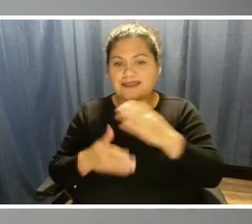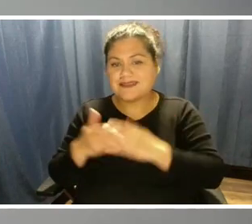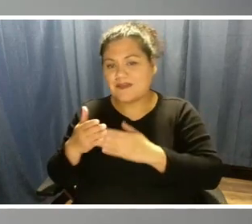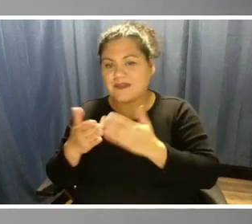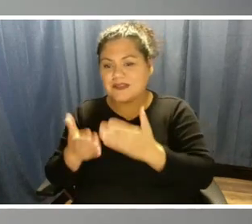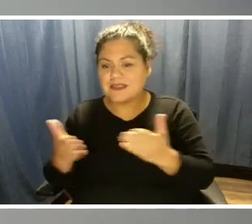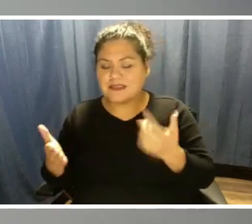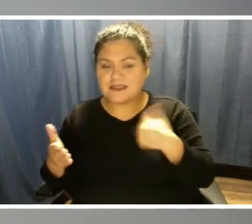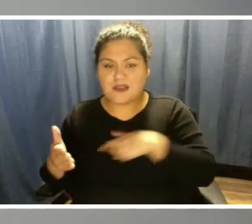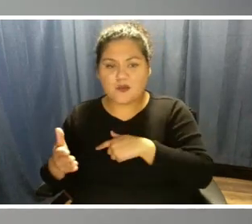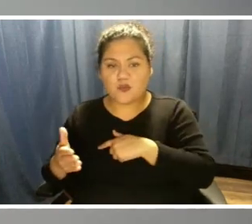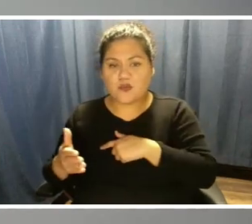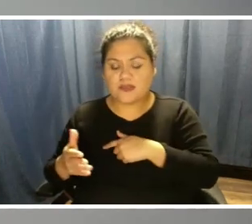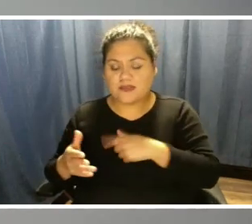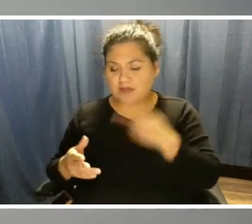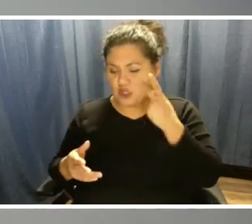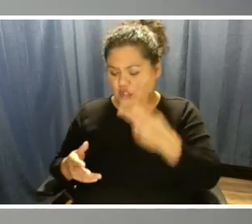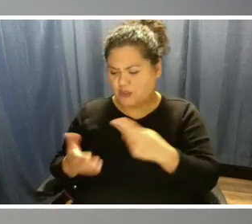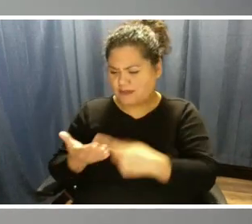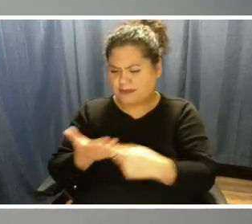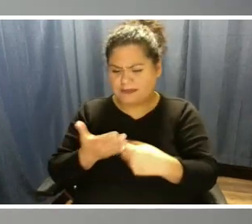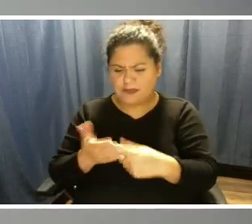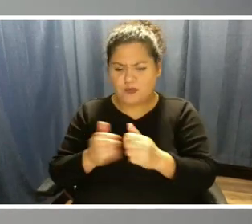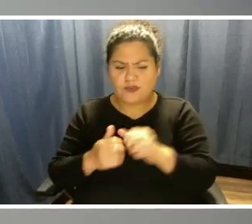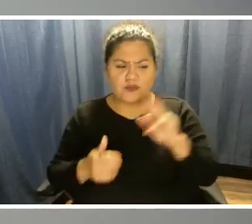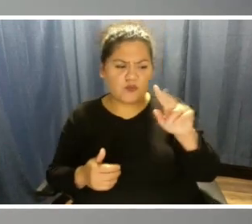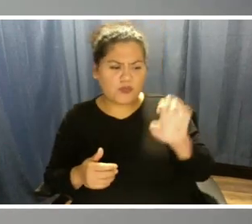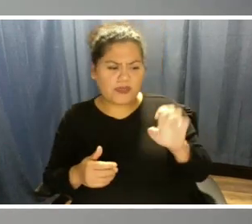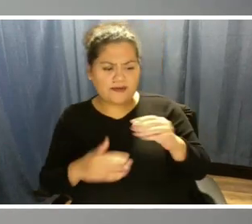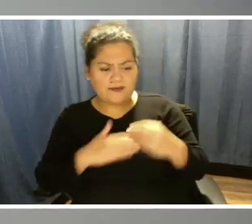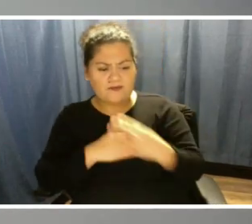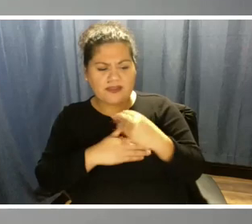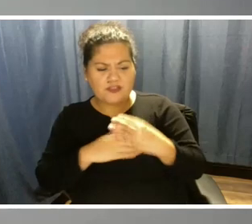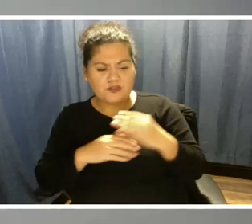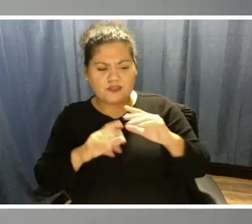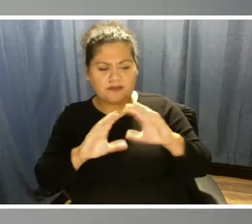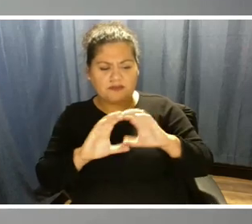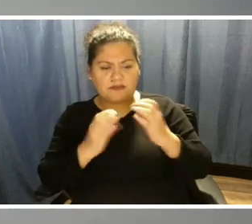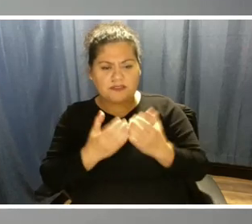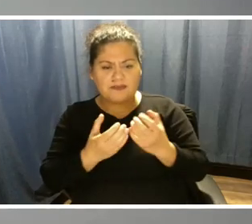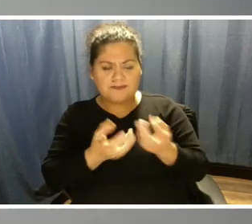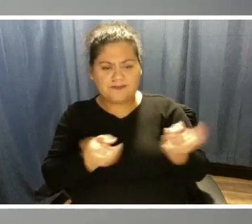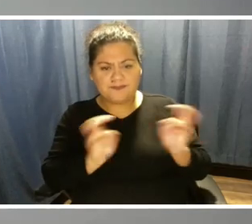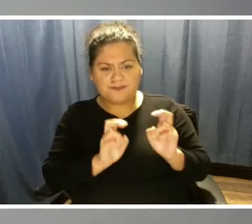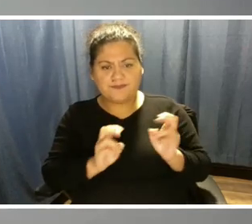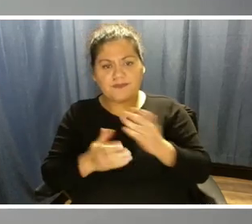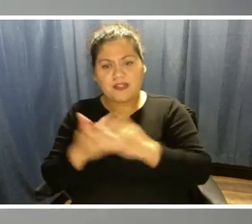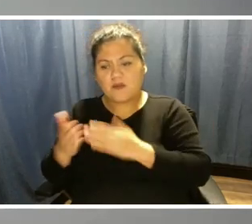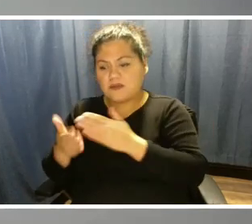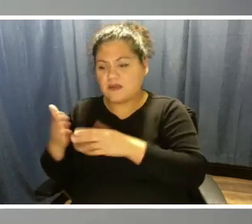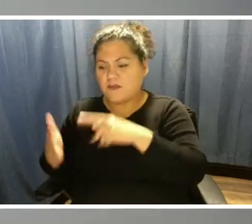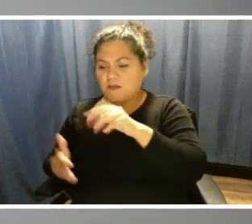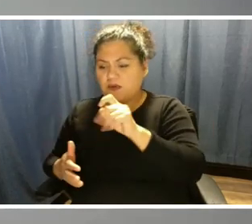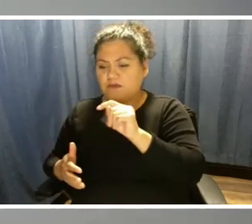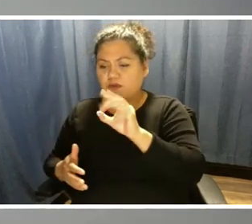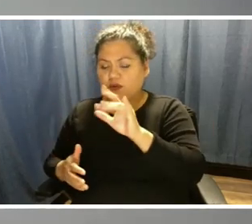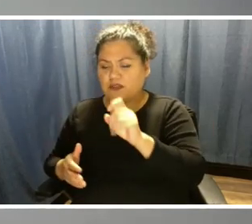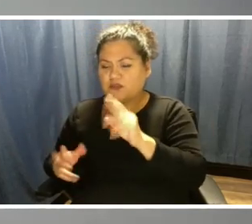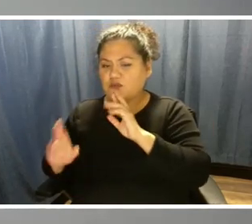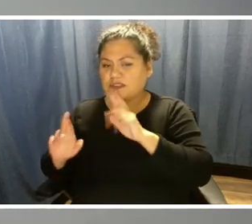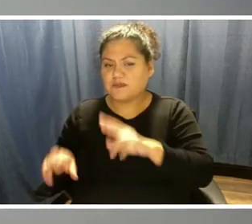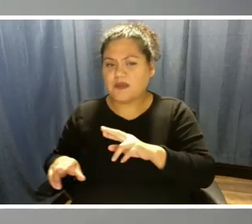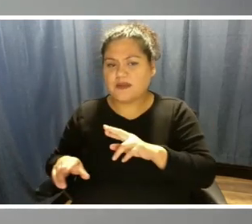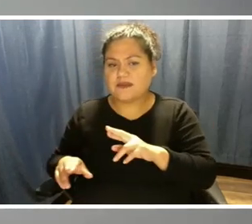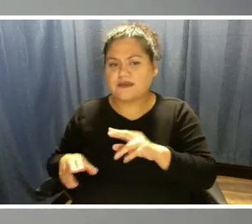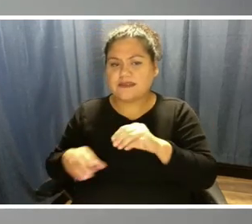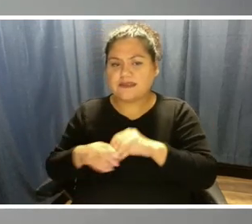looking at and discussing with the Ray Advisory Committee are how certain portfolios respond in a certain expected